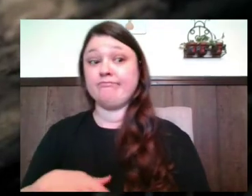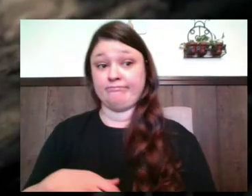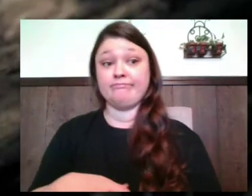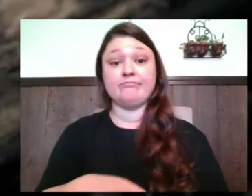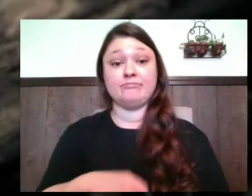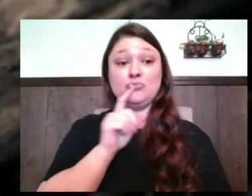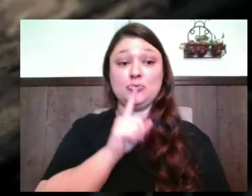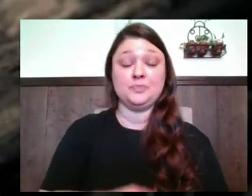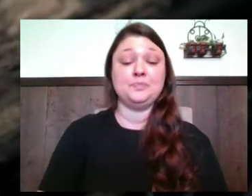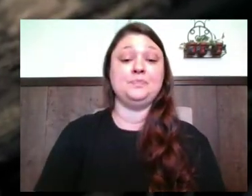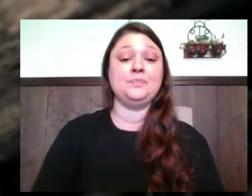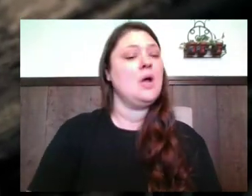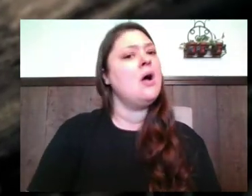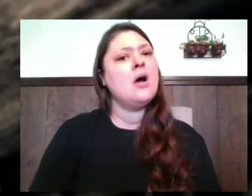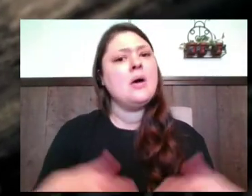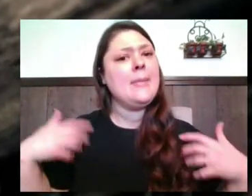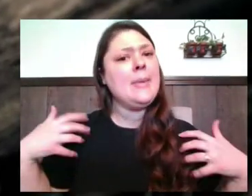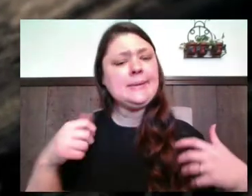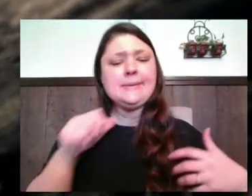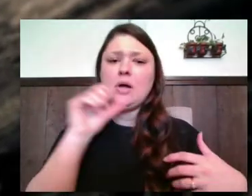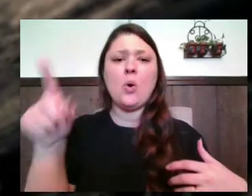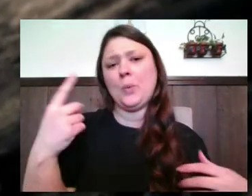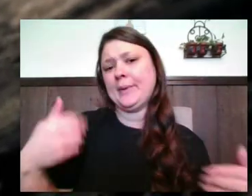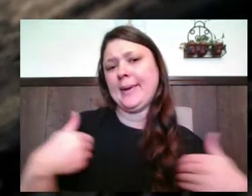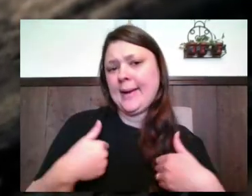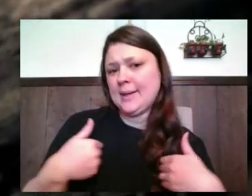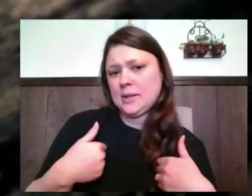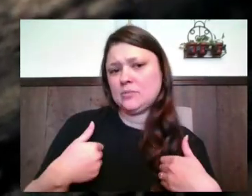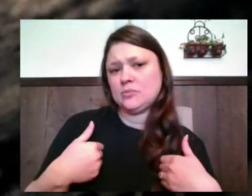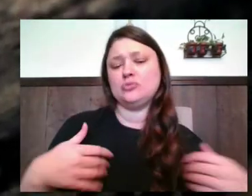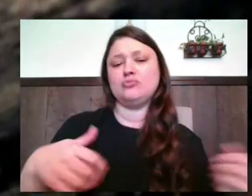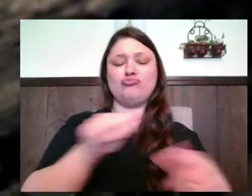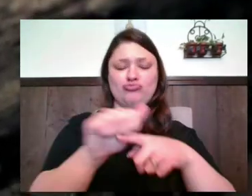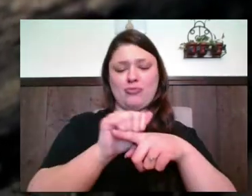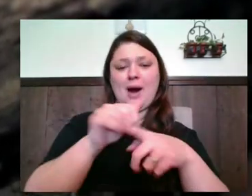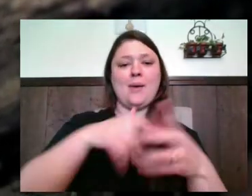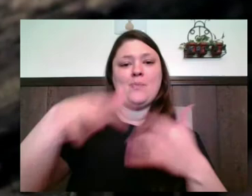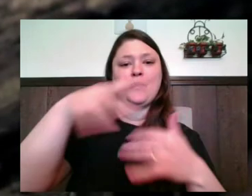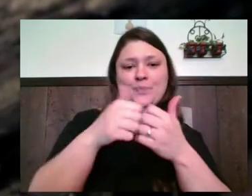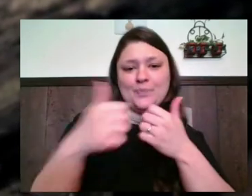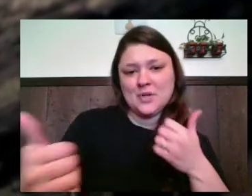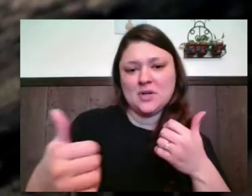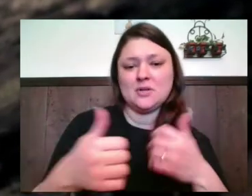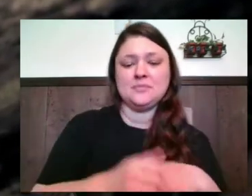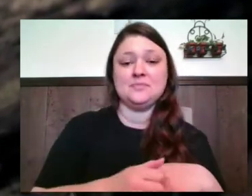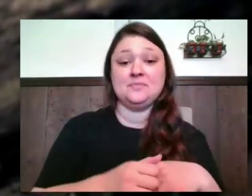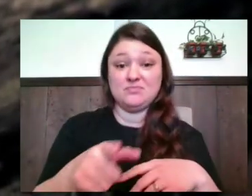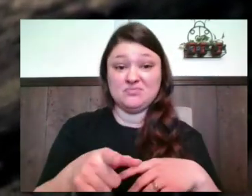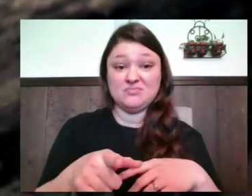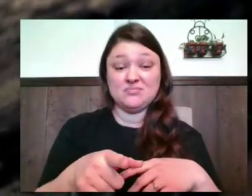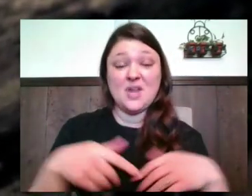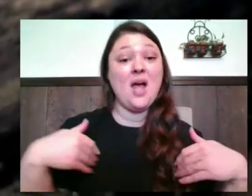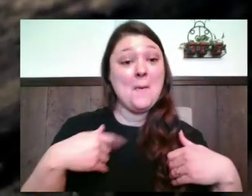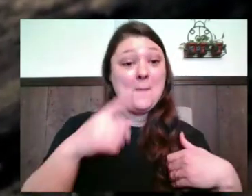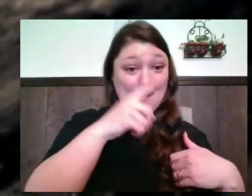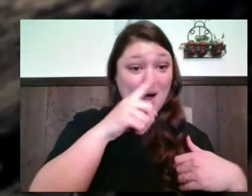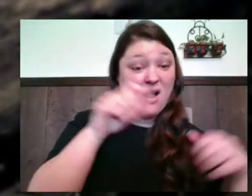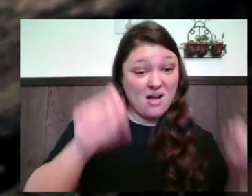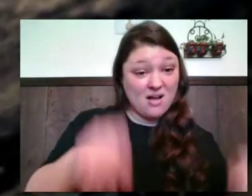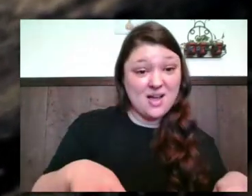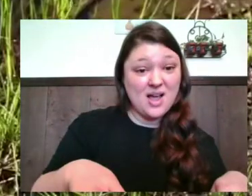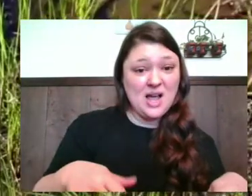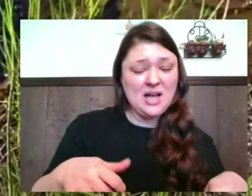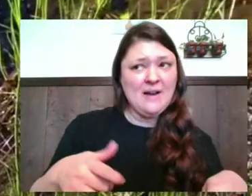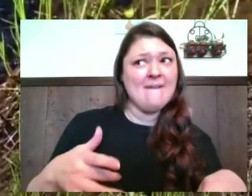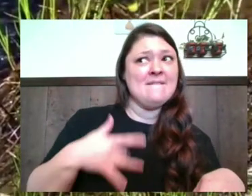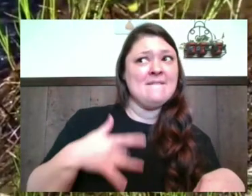Chimps are not the only ones that practice social distancing. Mice can sense illness than other mice.